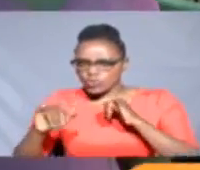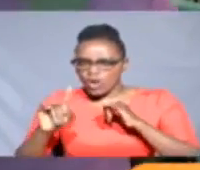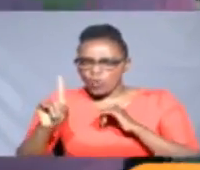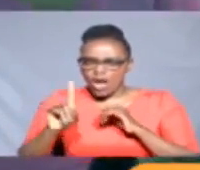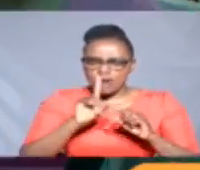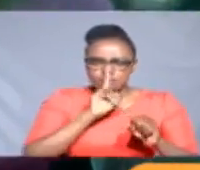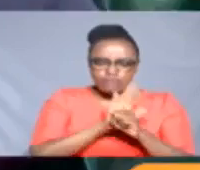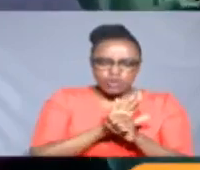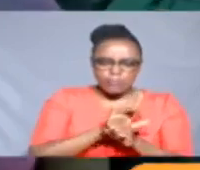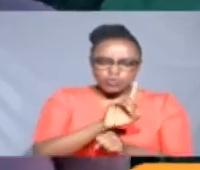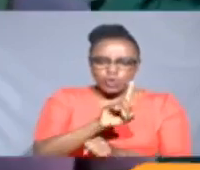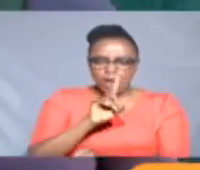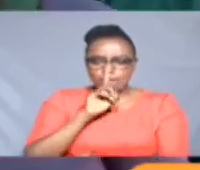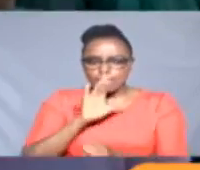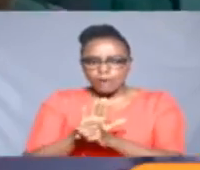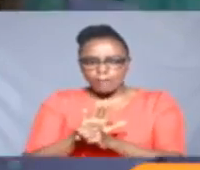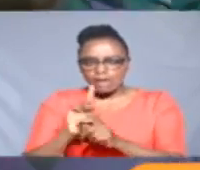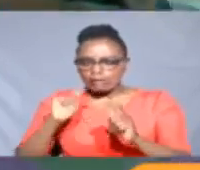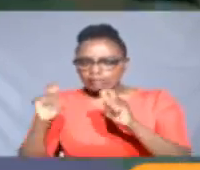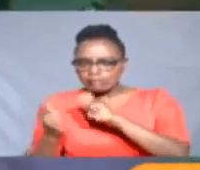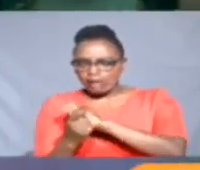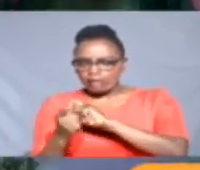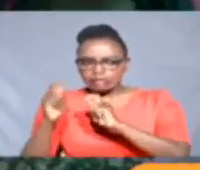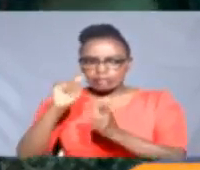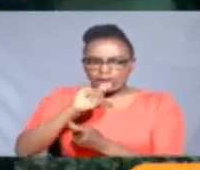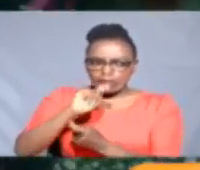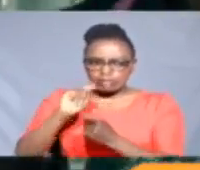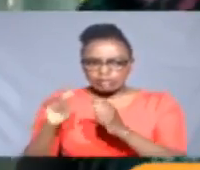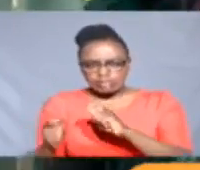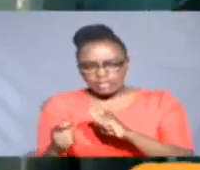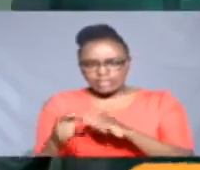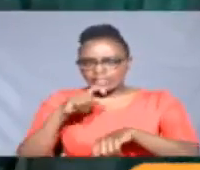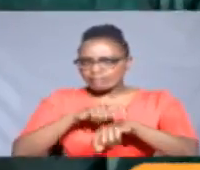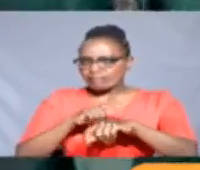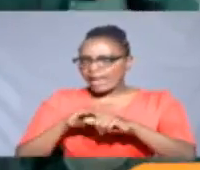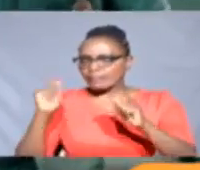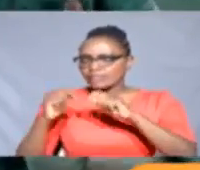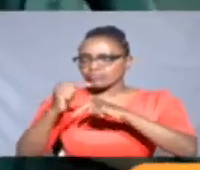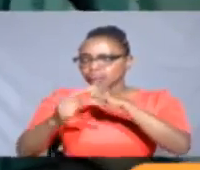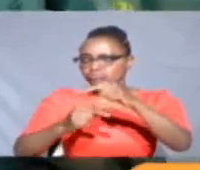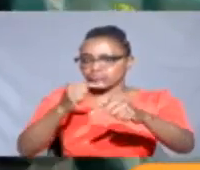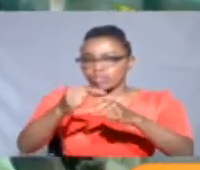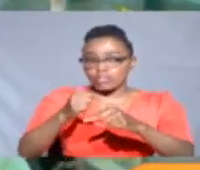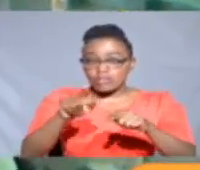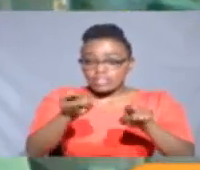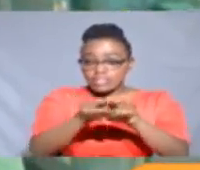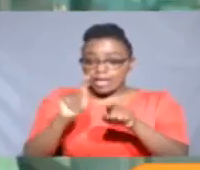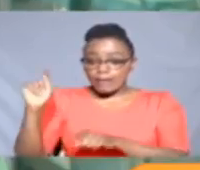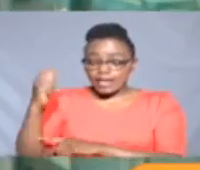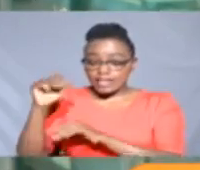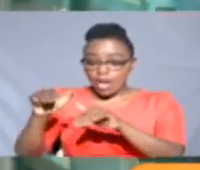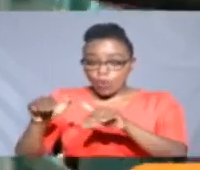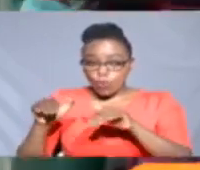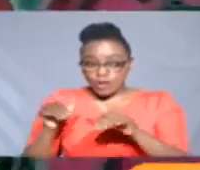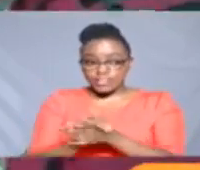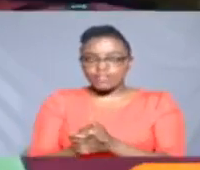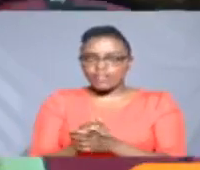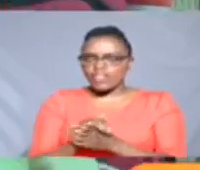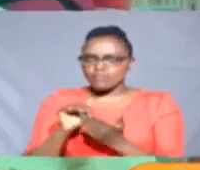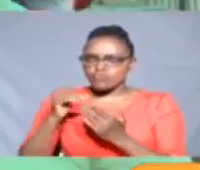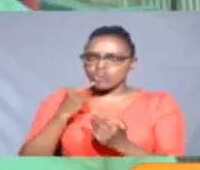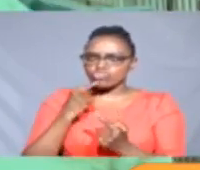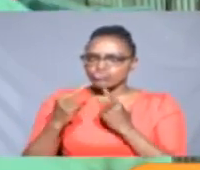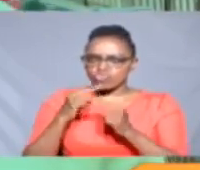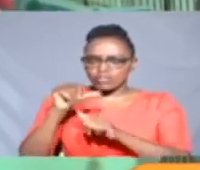promise after the other, shifting goalposts and timelines, even as Kenyans await the much-talked-about